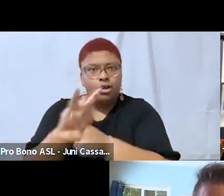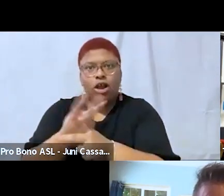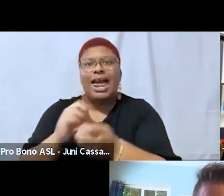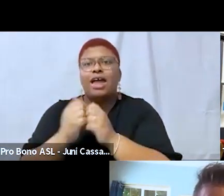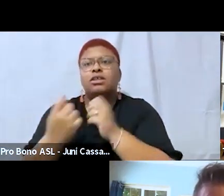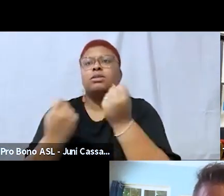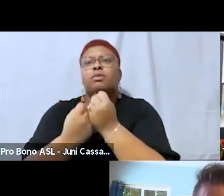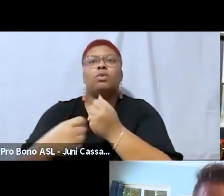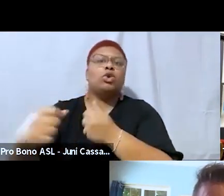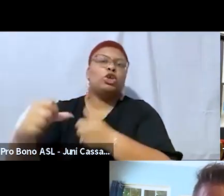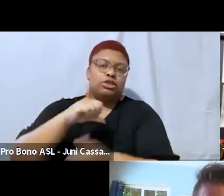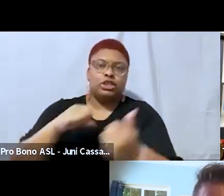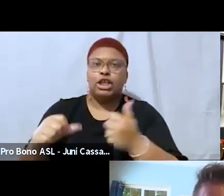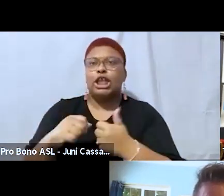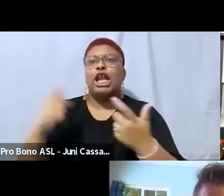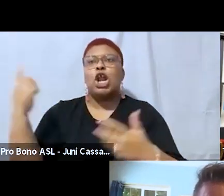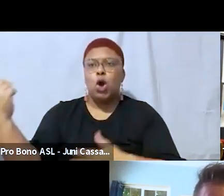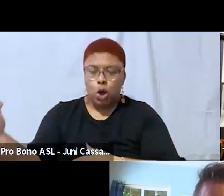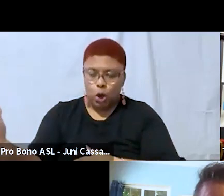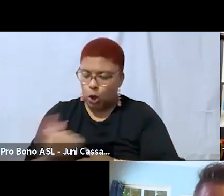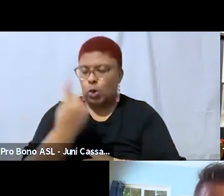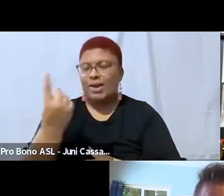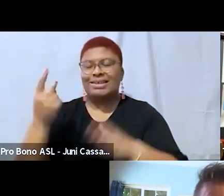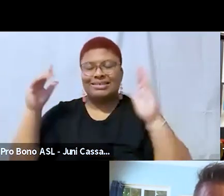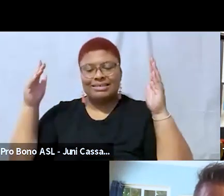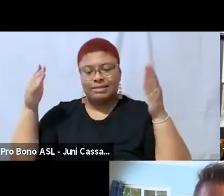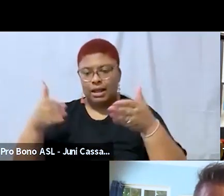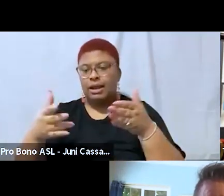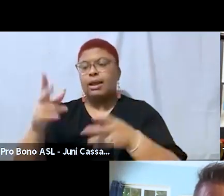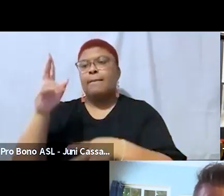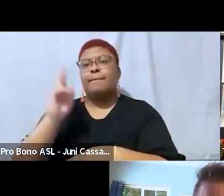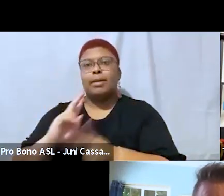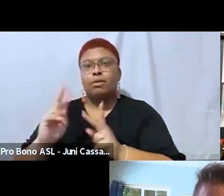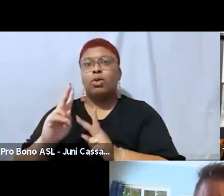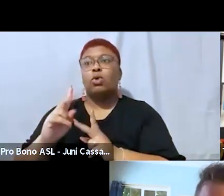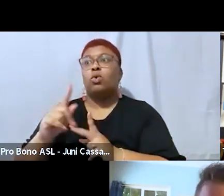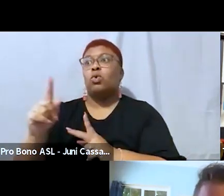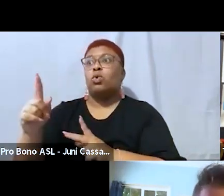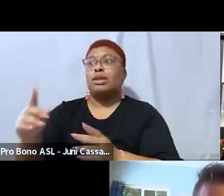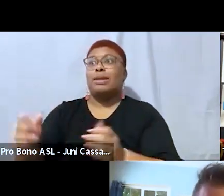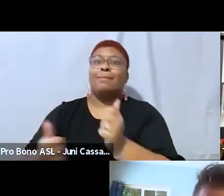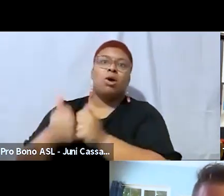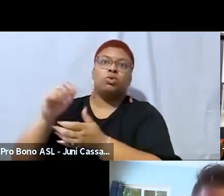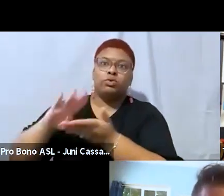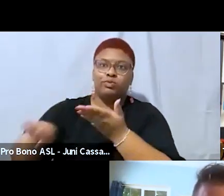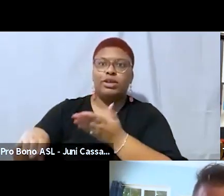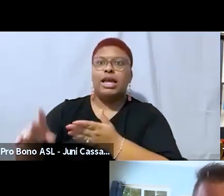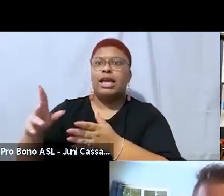other and always centering the people who whose voices need to be heard you know and deferring to them